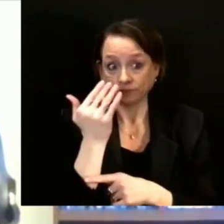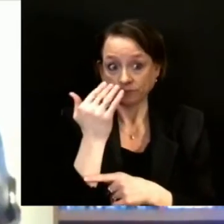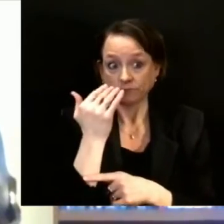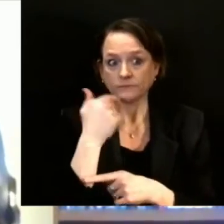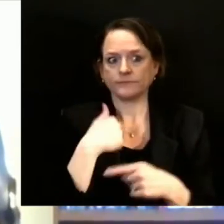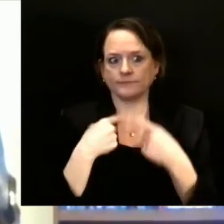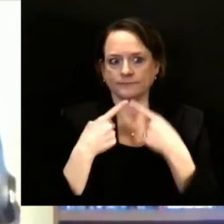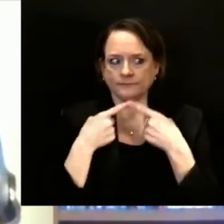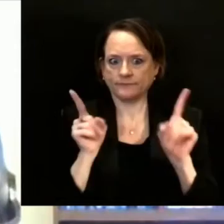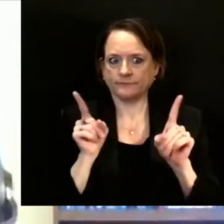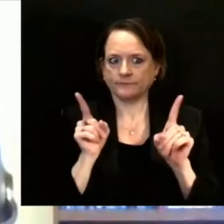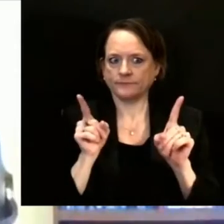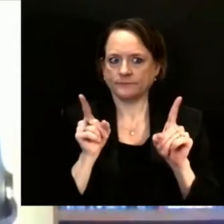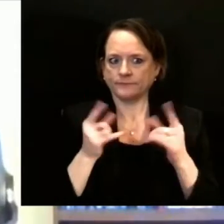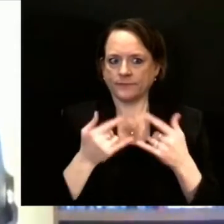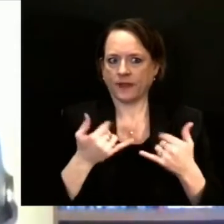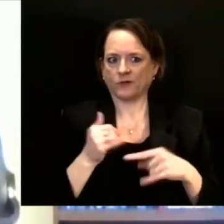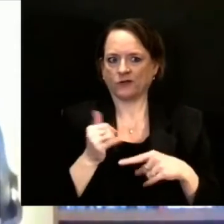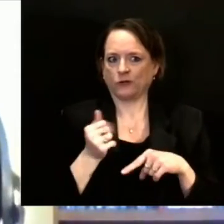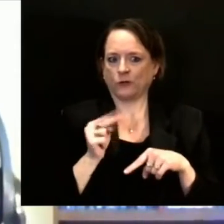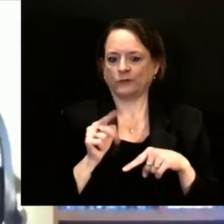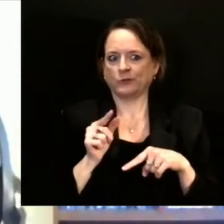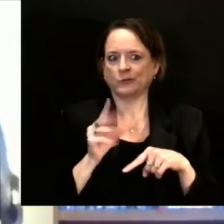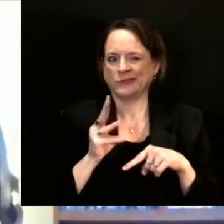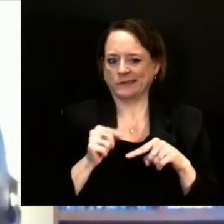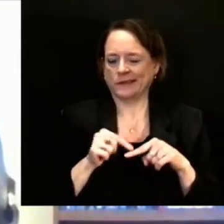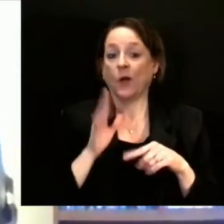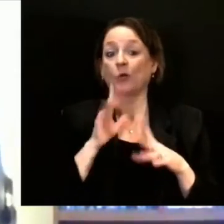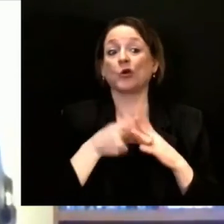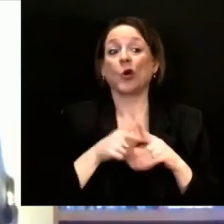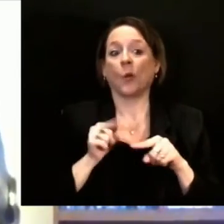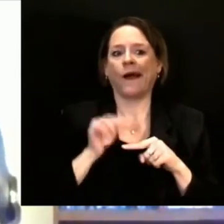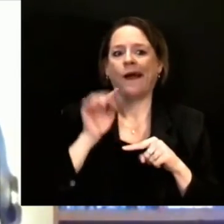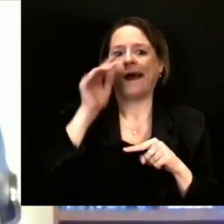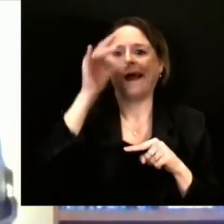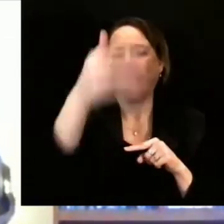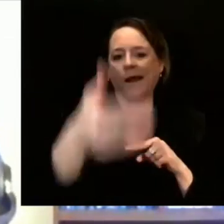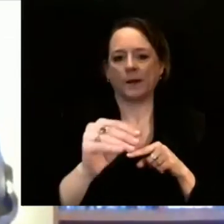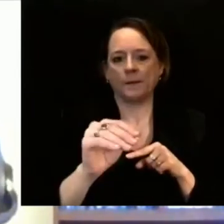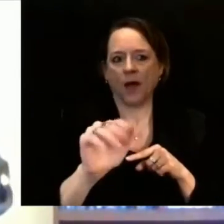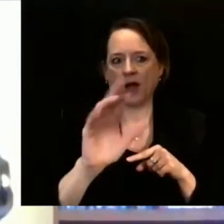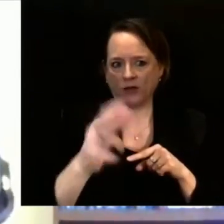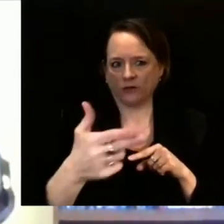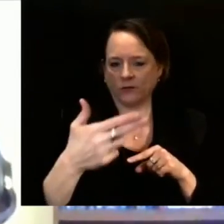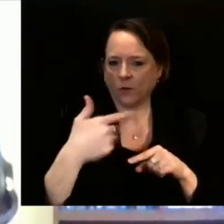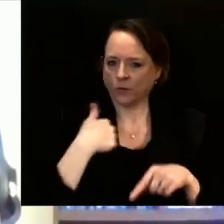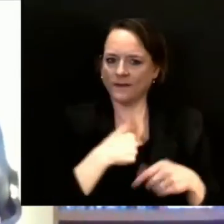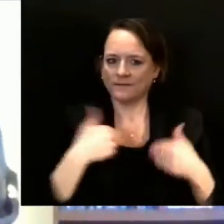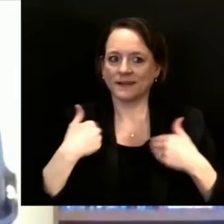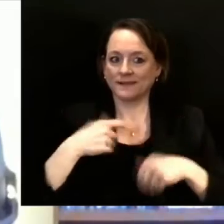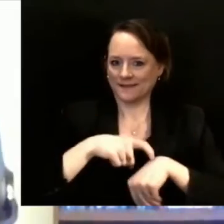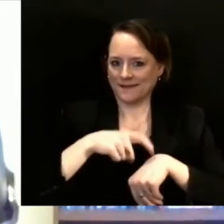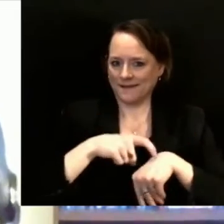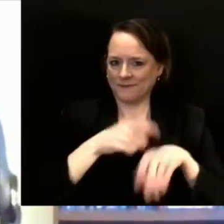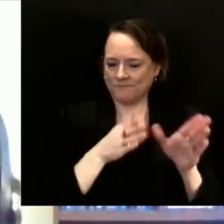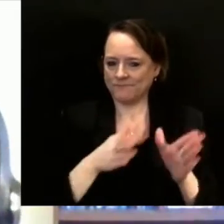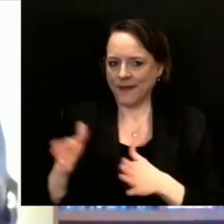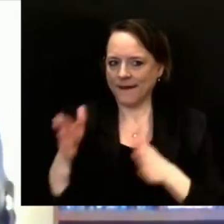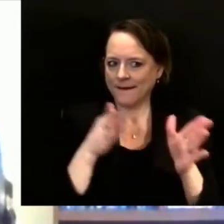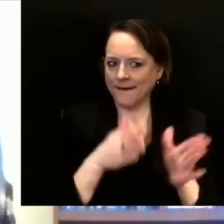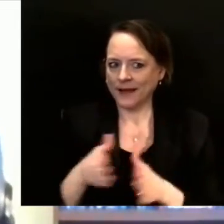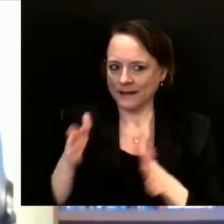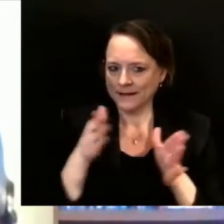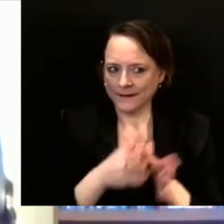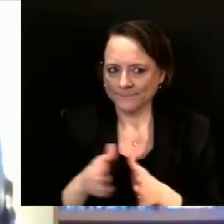on site at their work site. That's a pretty easy way to verify that you're an employee of a grocery store or a transit